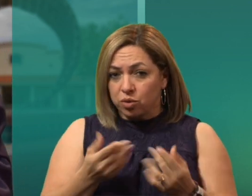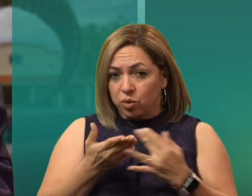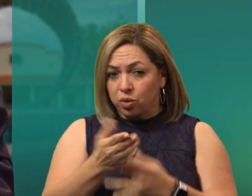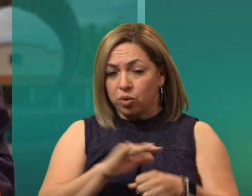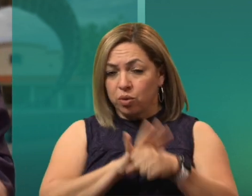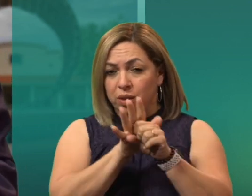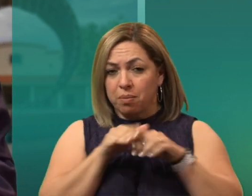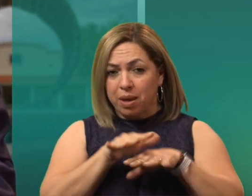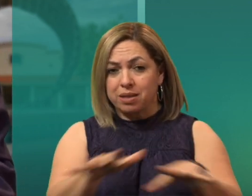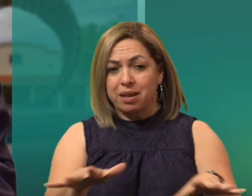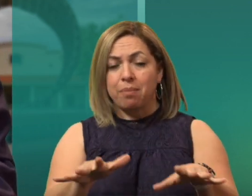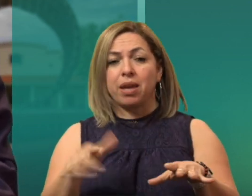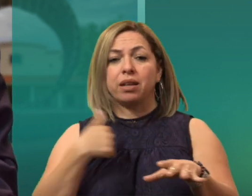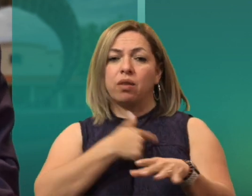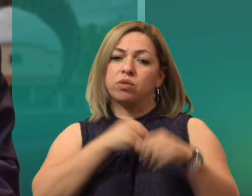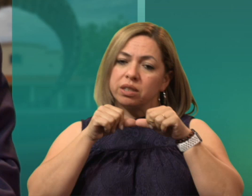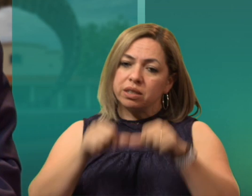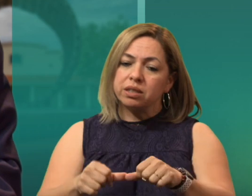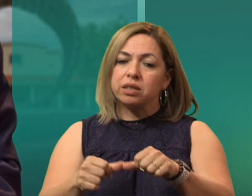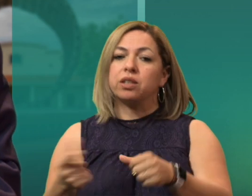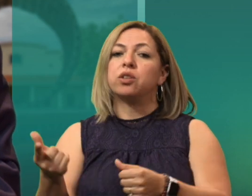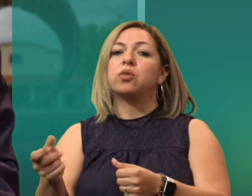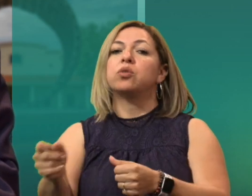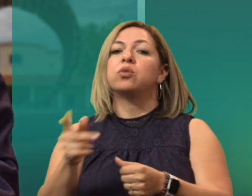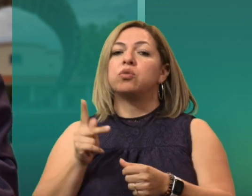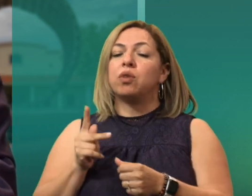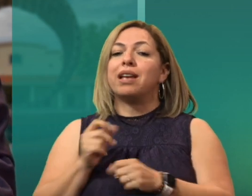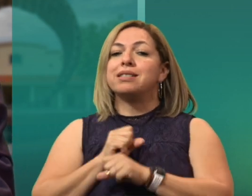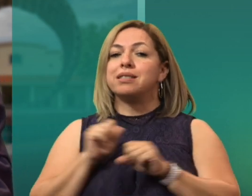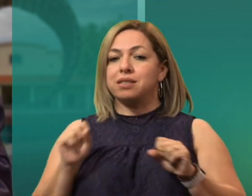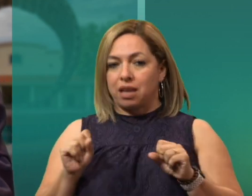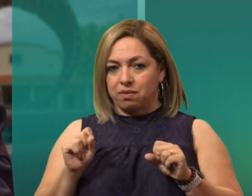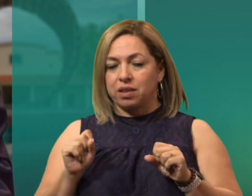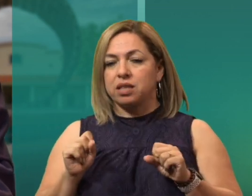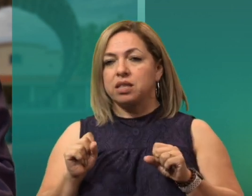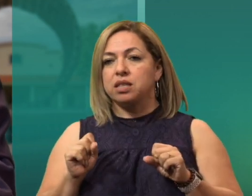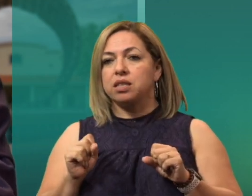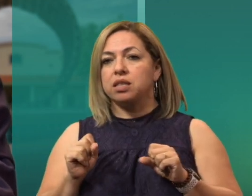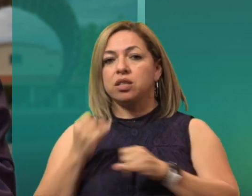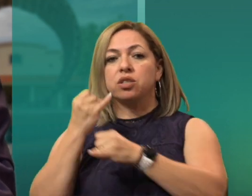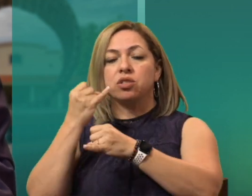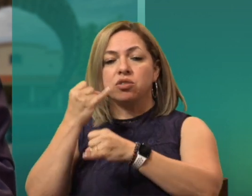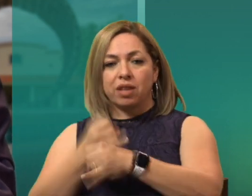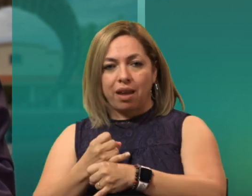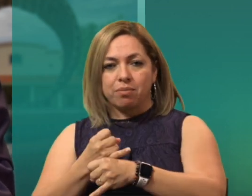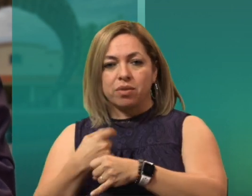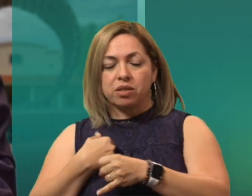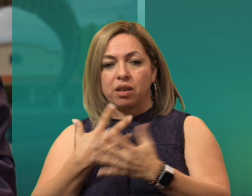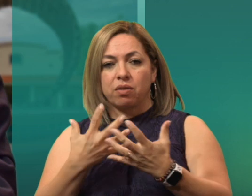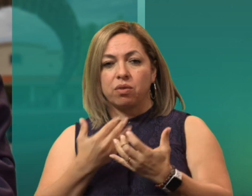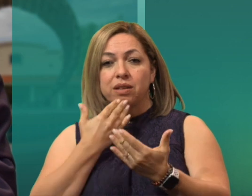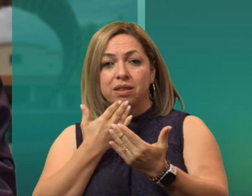we continue to return to campus, I want to thank you for the great work that you do. I want to wish you a wonderful Fall 21